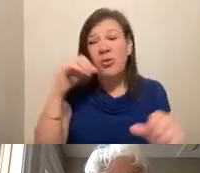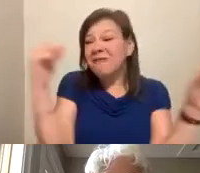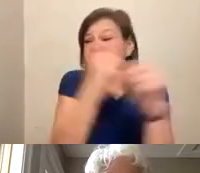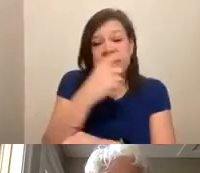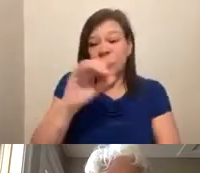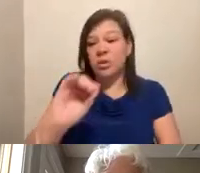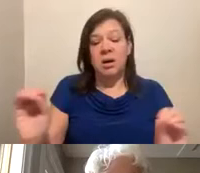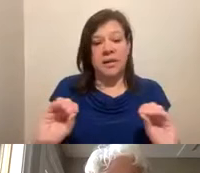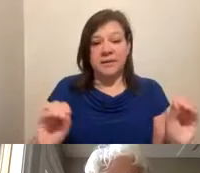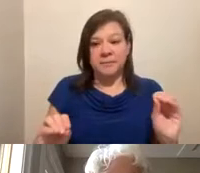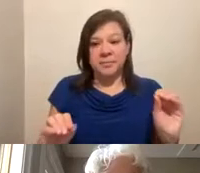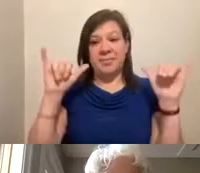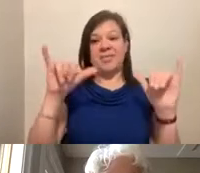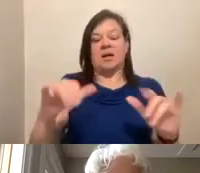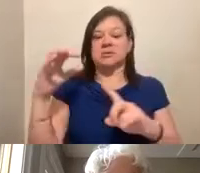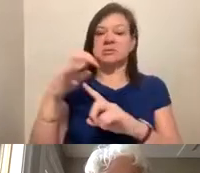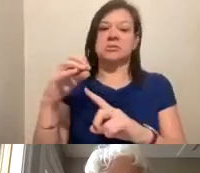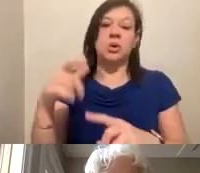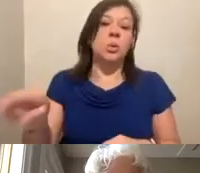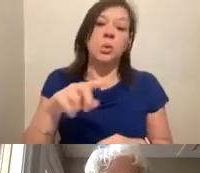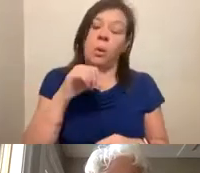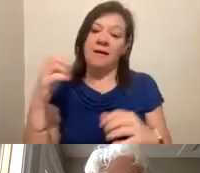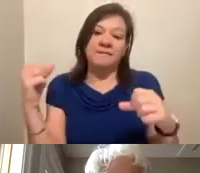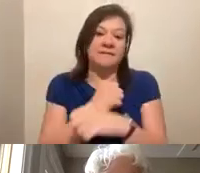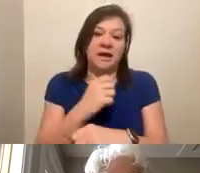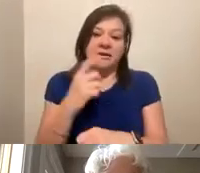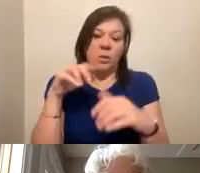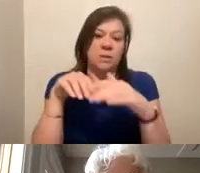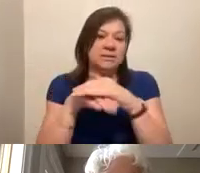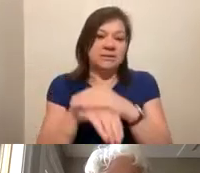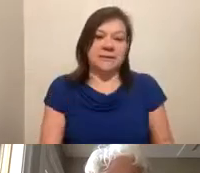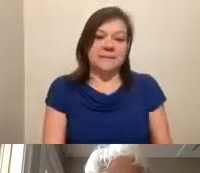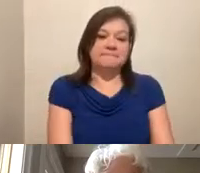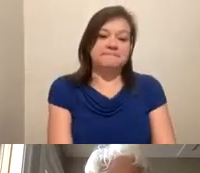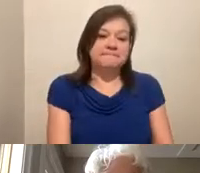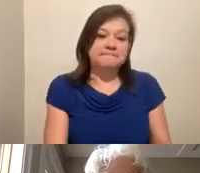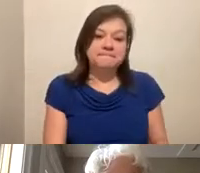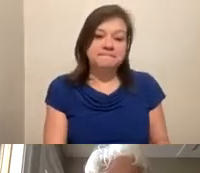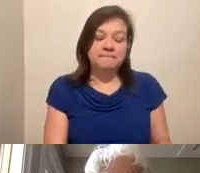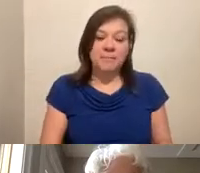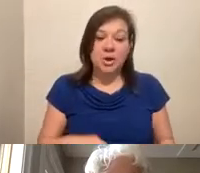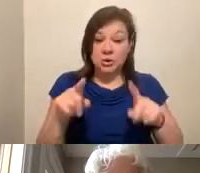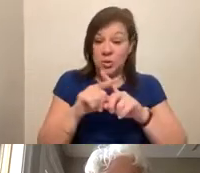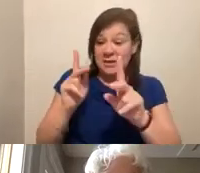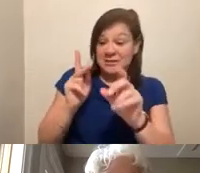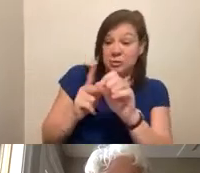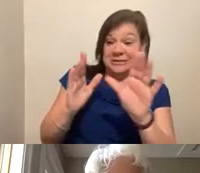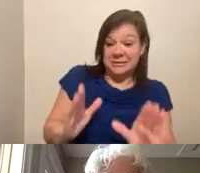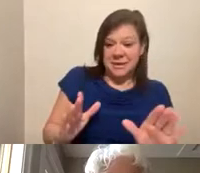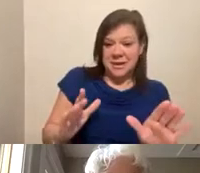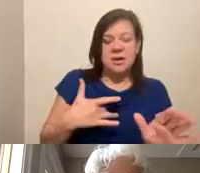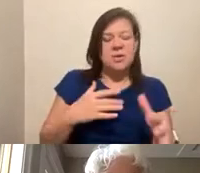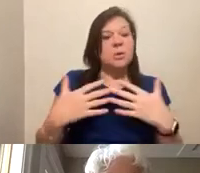You know, that's the thing also is that you don't have to fight for it. So as, as an attendee, I found it very